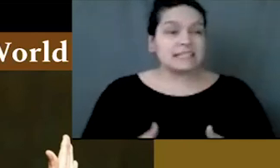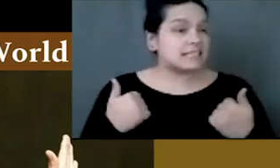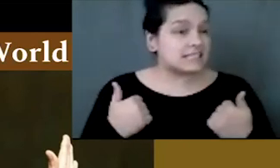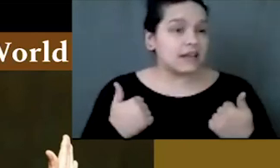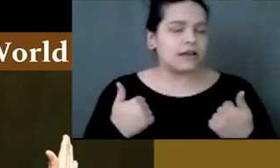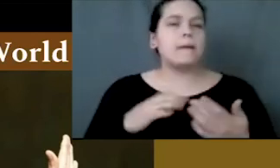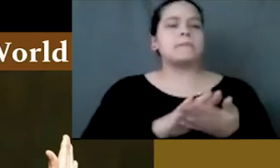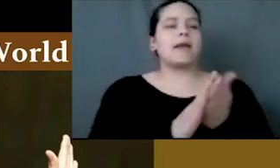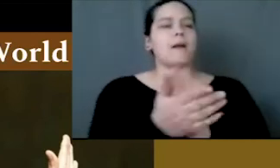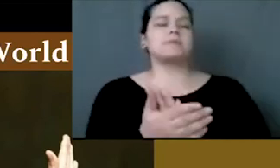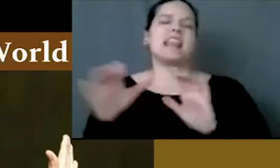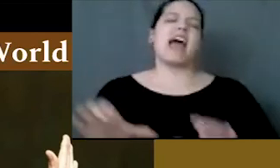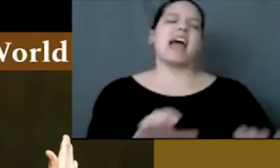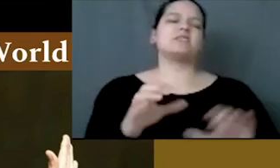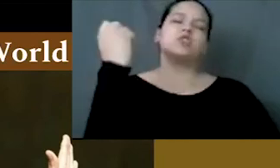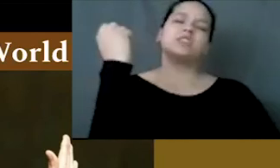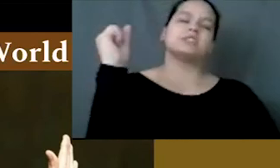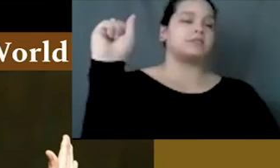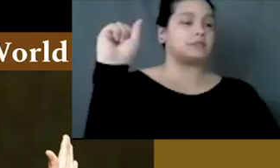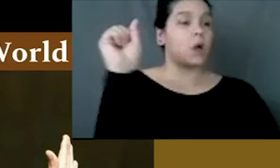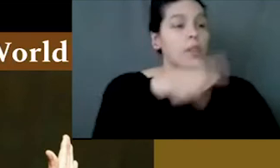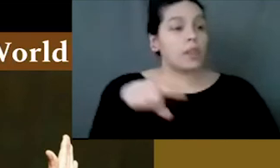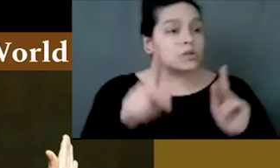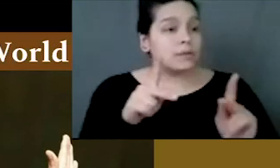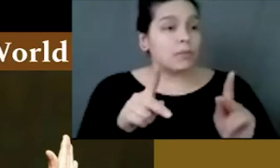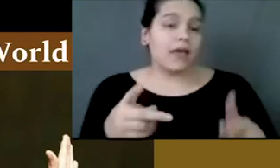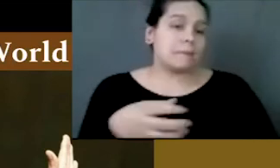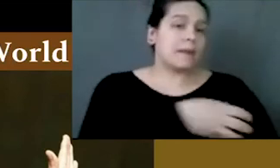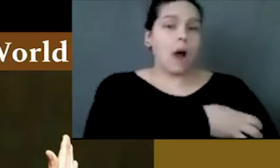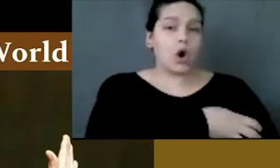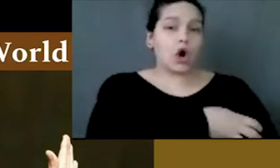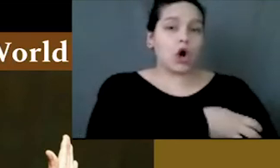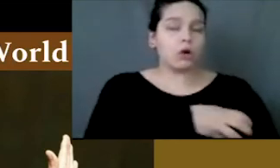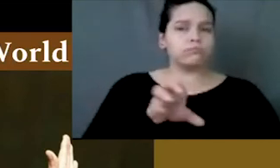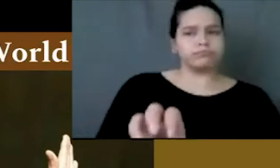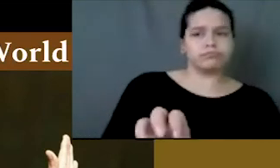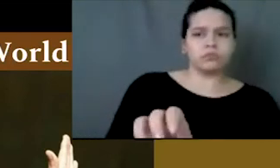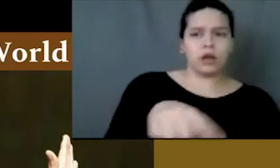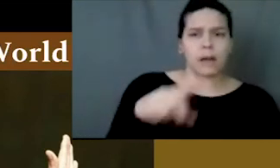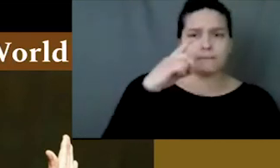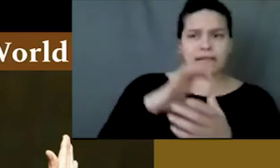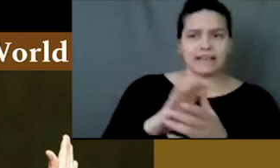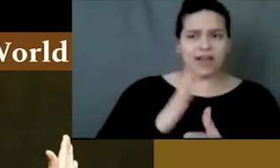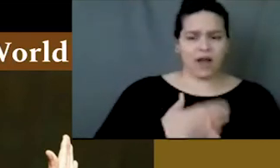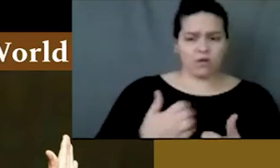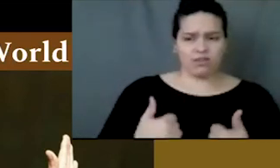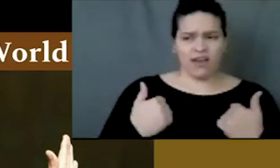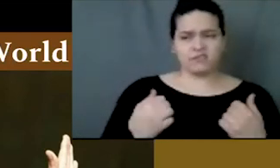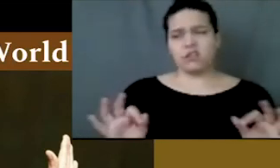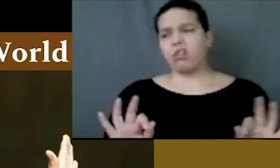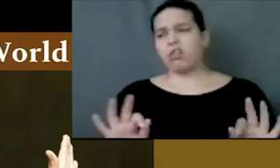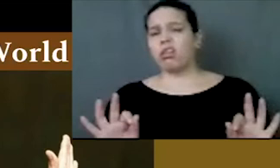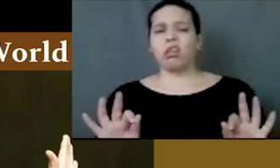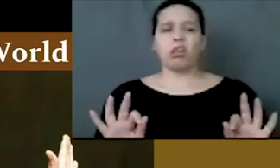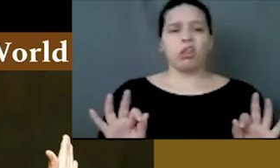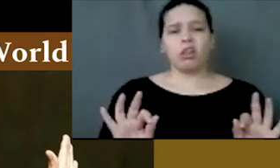You know, simply existing becomes an act of resistance when those in power and often also the people in our daily